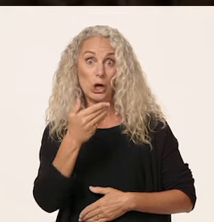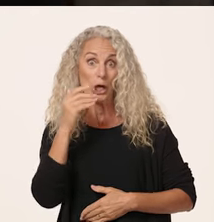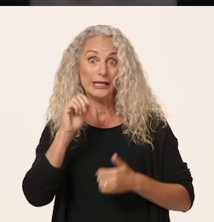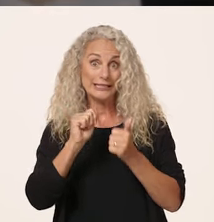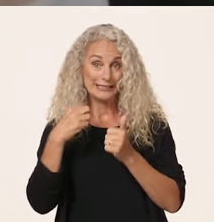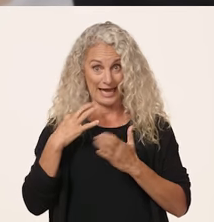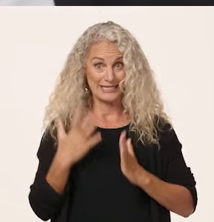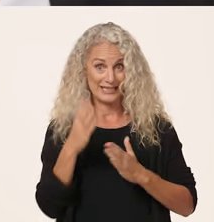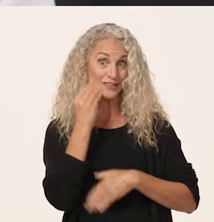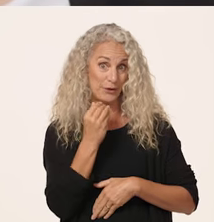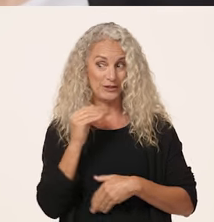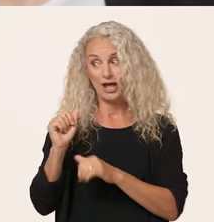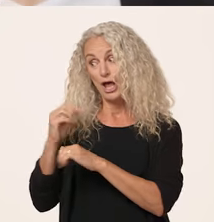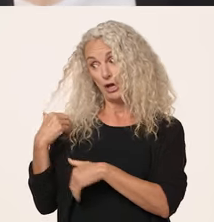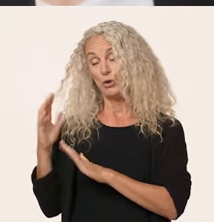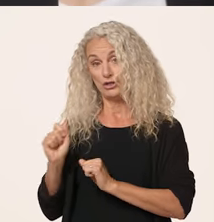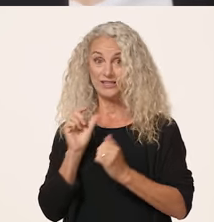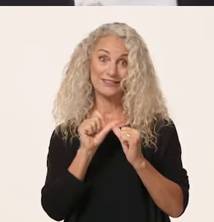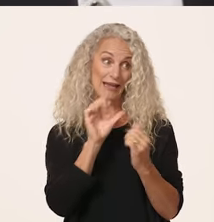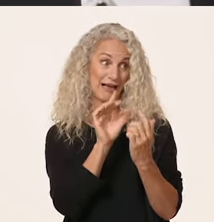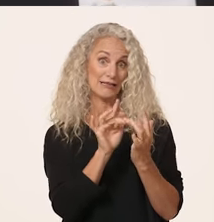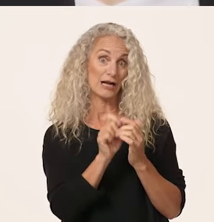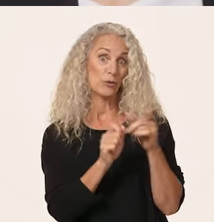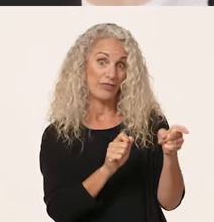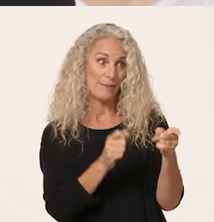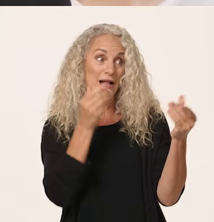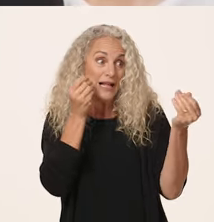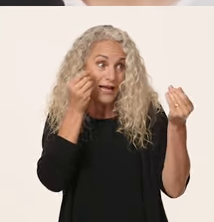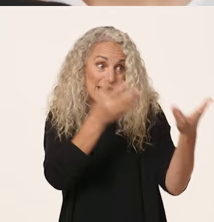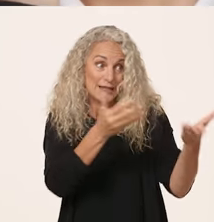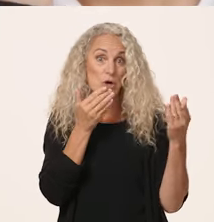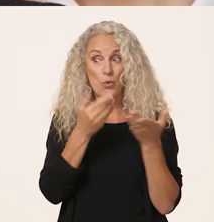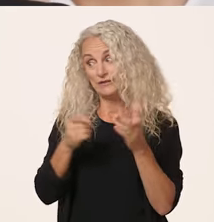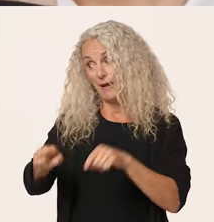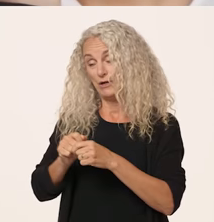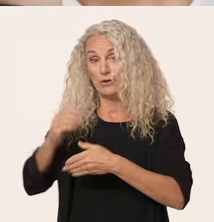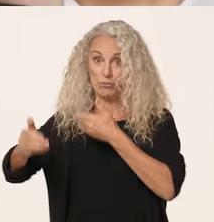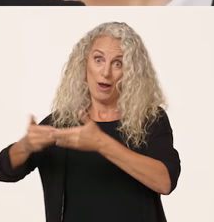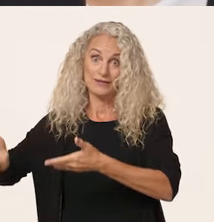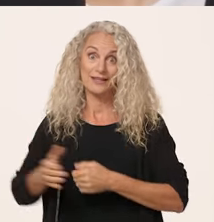good candidate experience, employers should stay in touch with candidates and let them know where they are in the process.